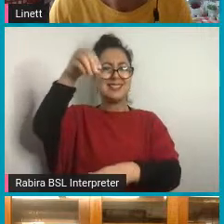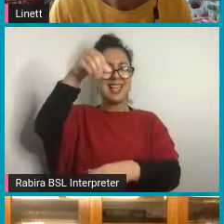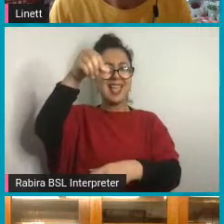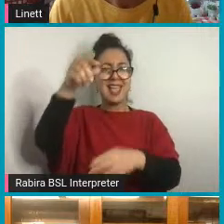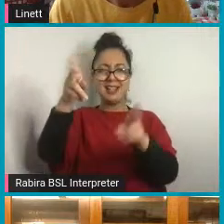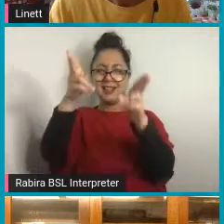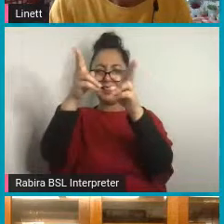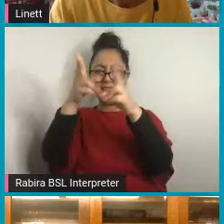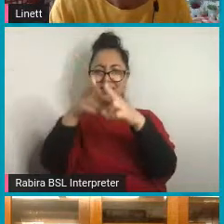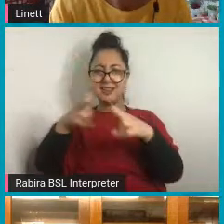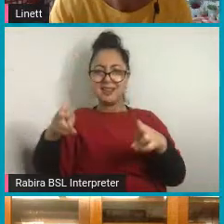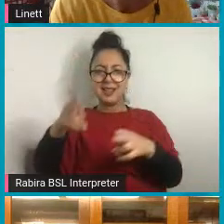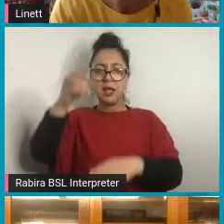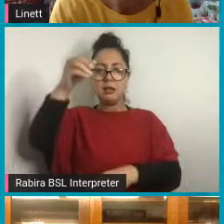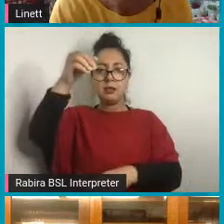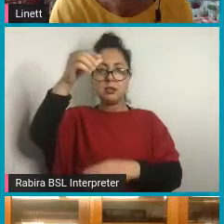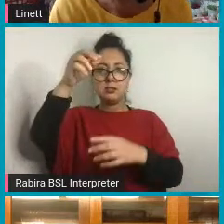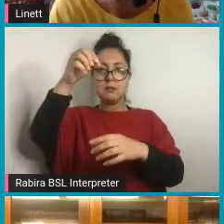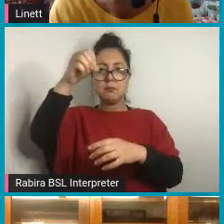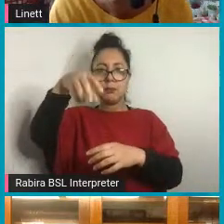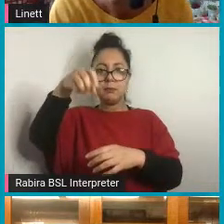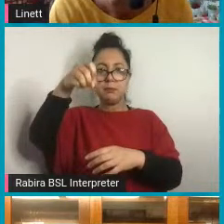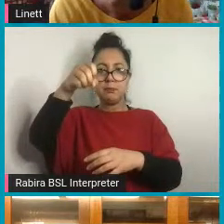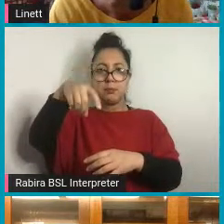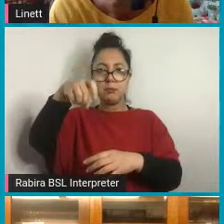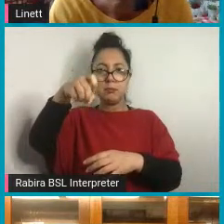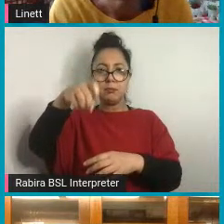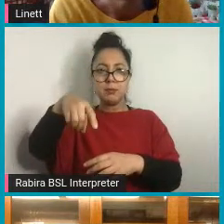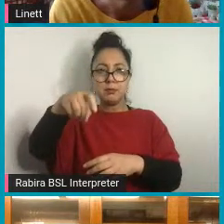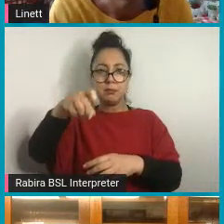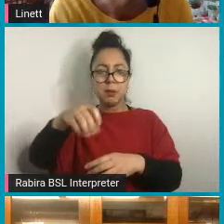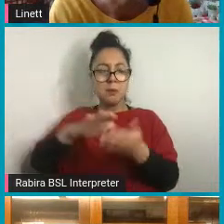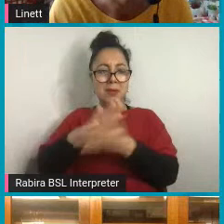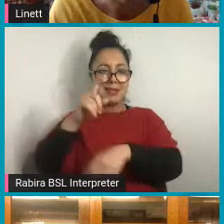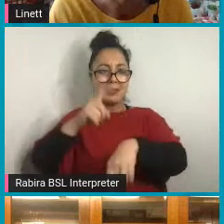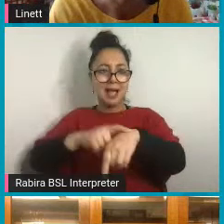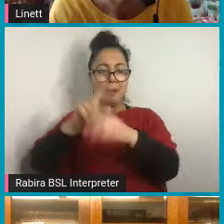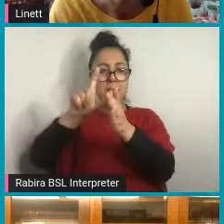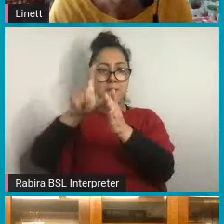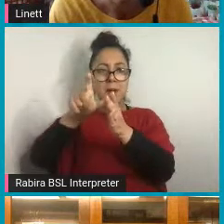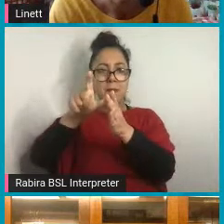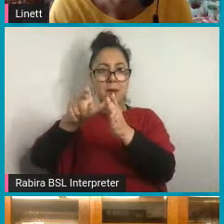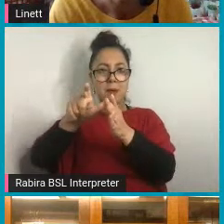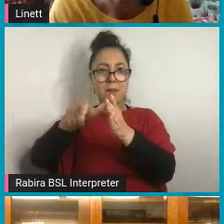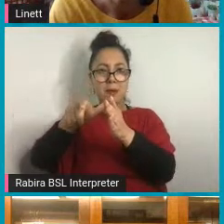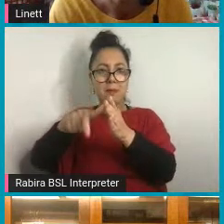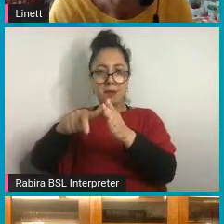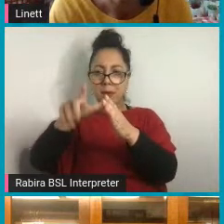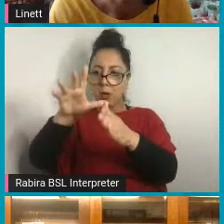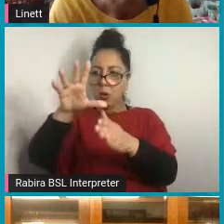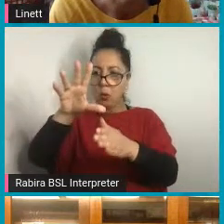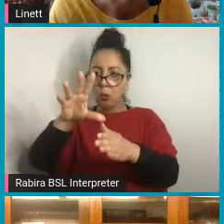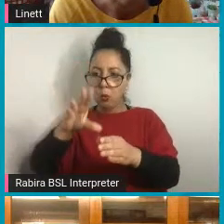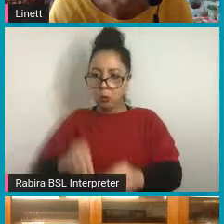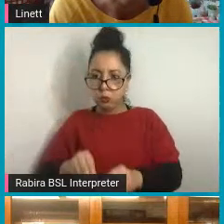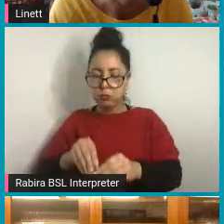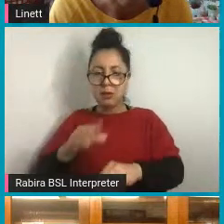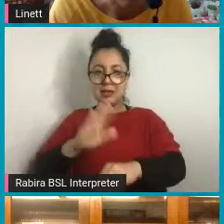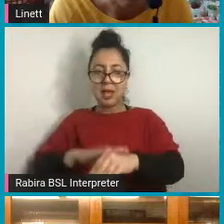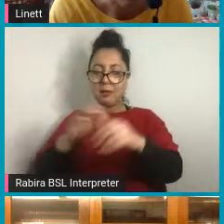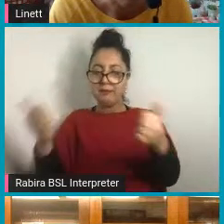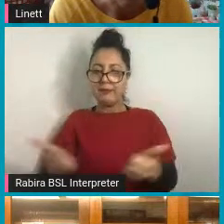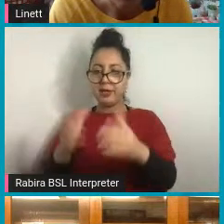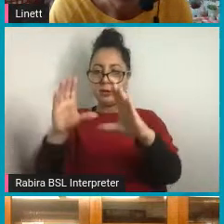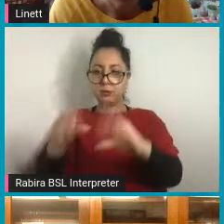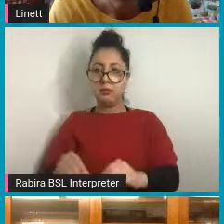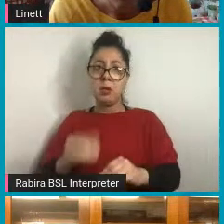And when it runs through to the other side, then your time is is finished kind of thing. So you can buy them in different shapes,